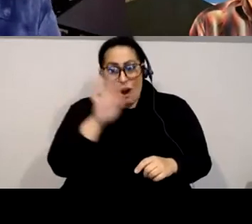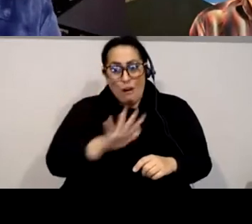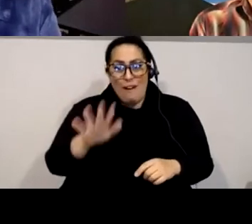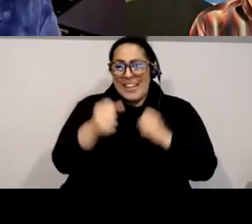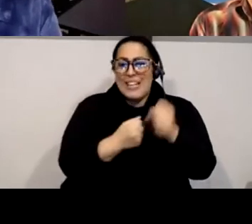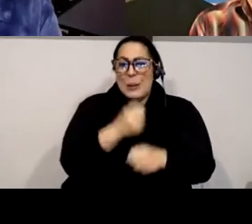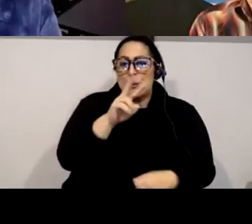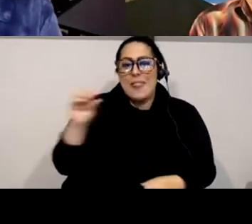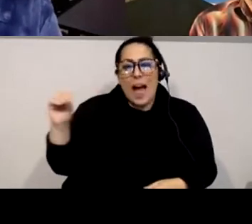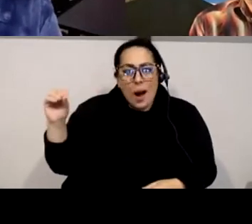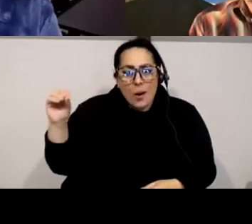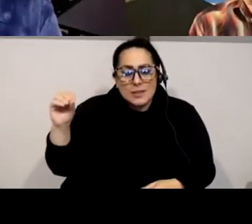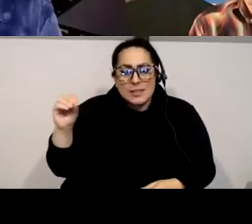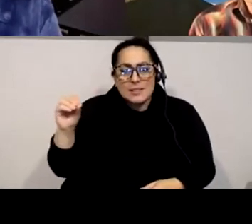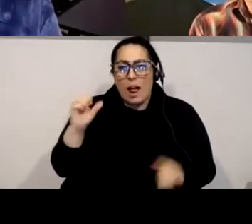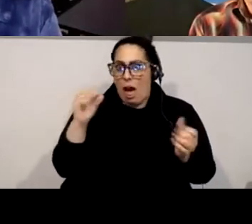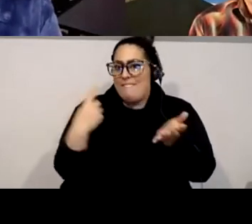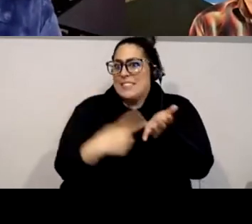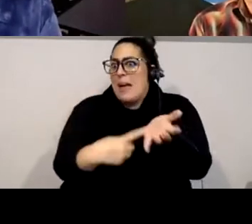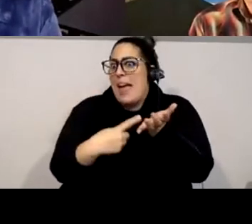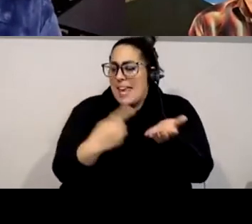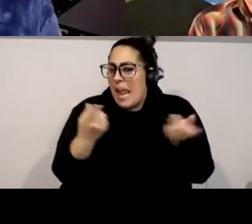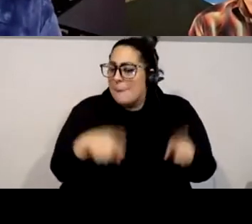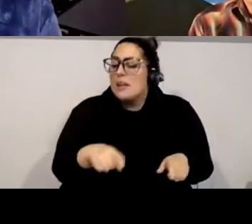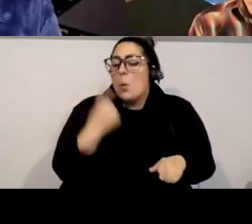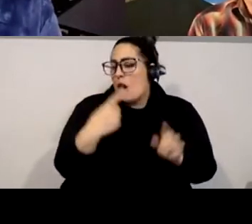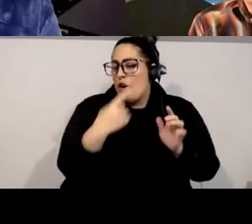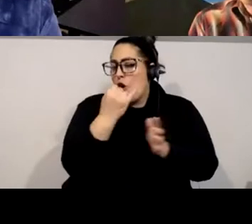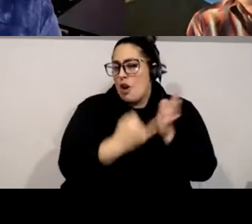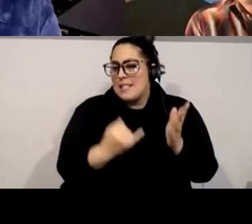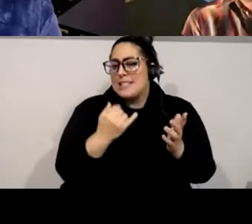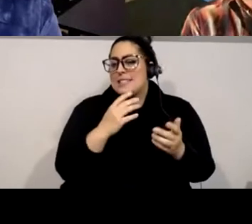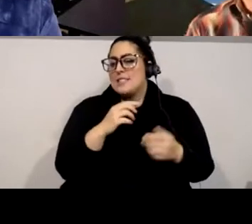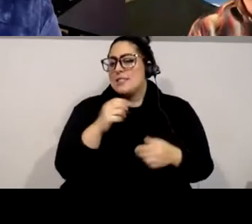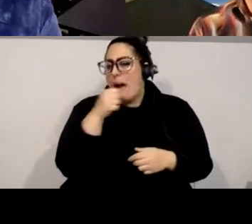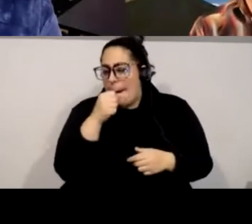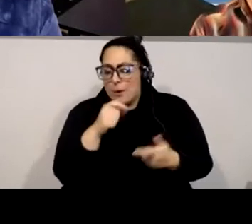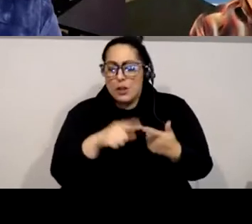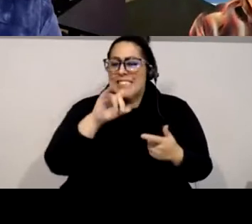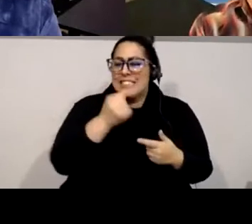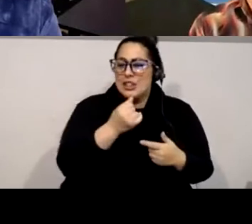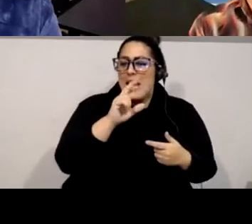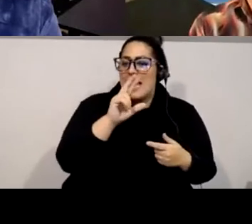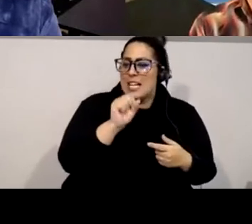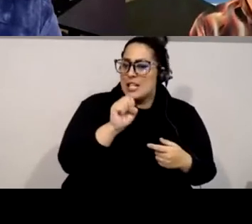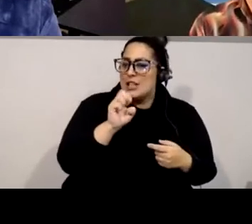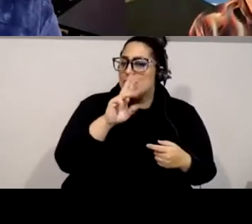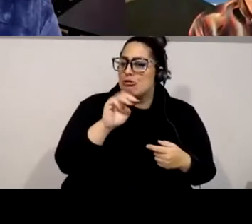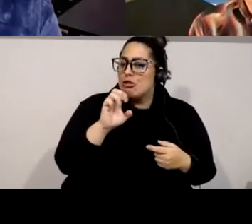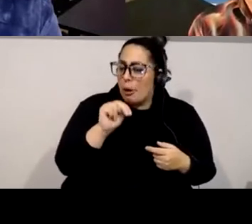uh you know artists like eric sermon and dj quick uh jay-z um